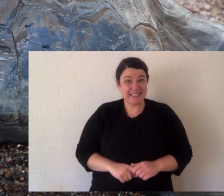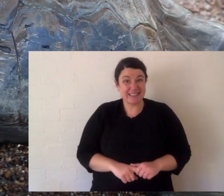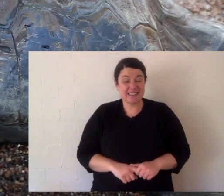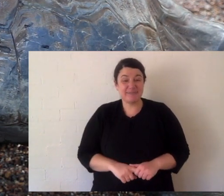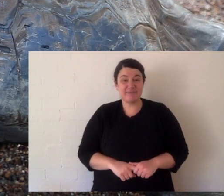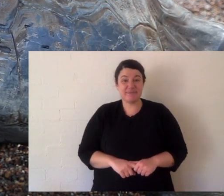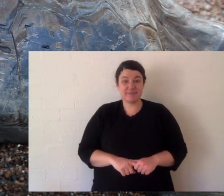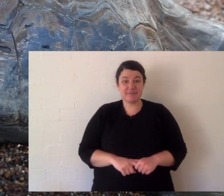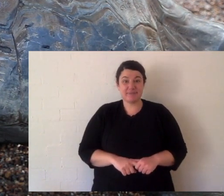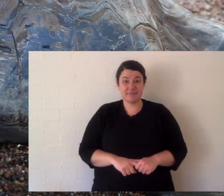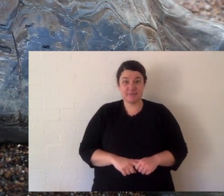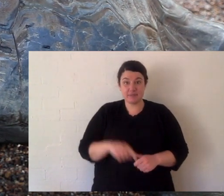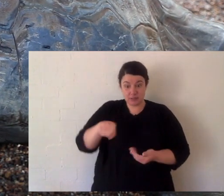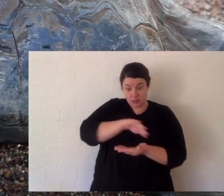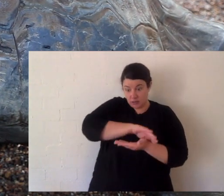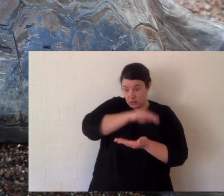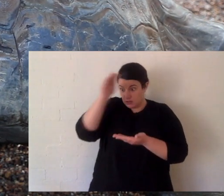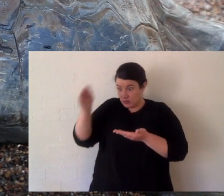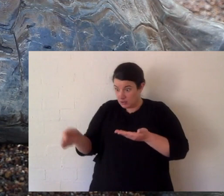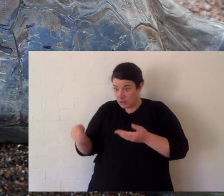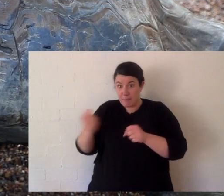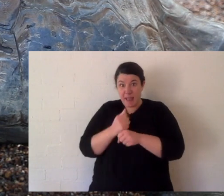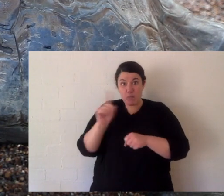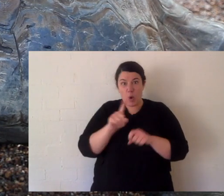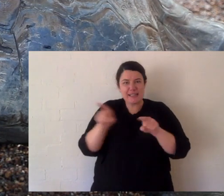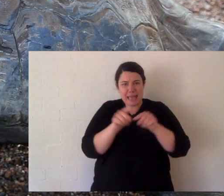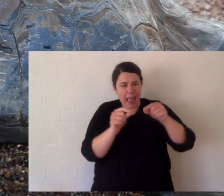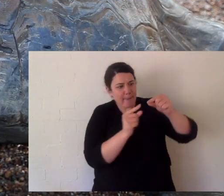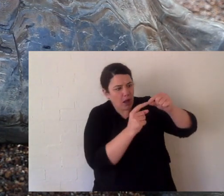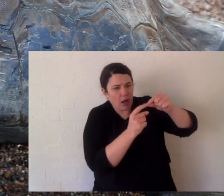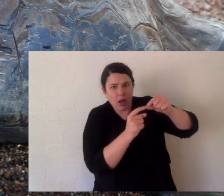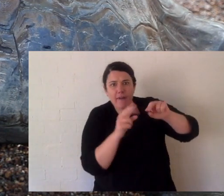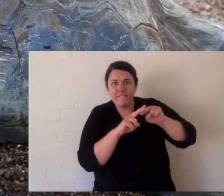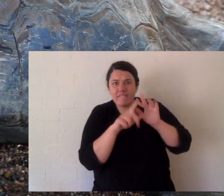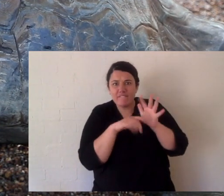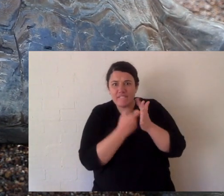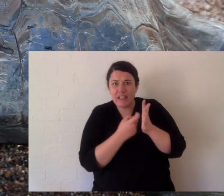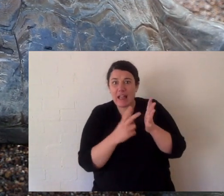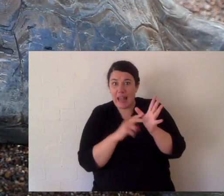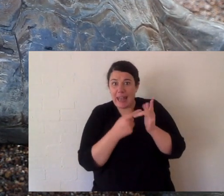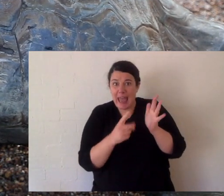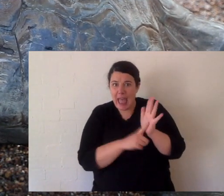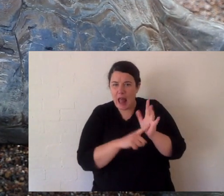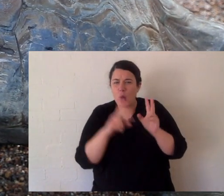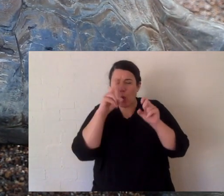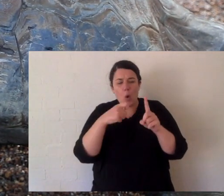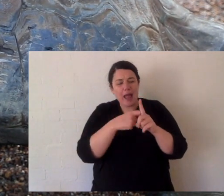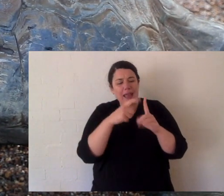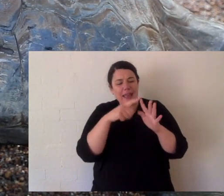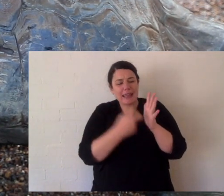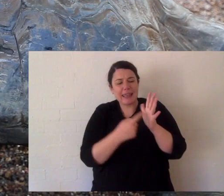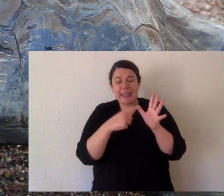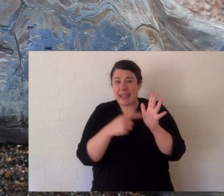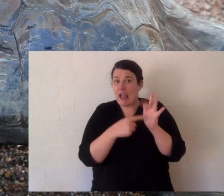the shell is made from the same material as your fingernails, keratin. Now, for gallaps,